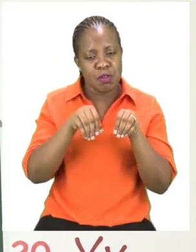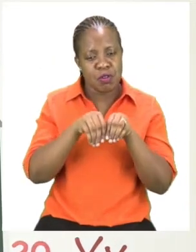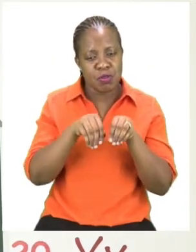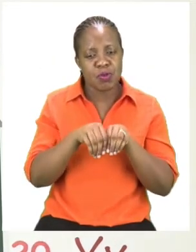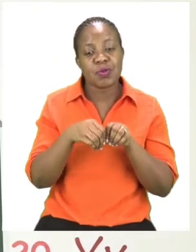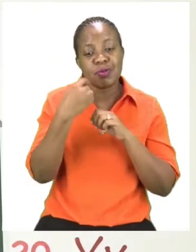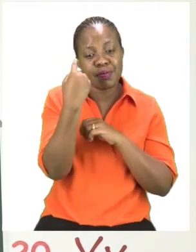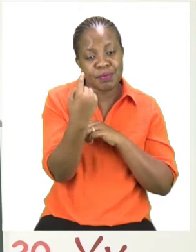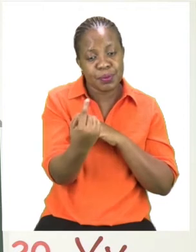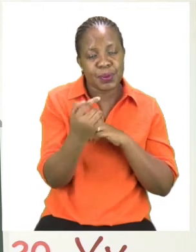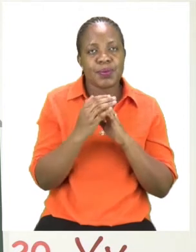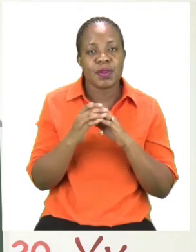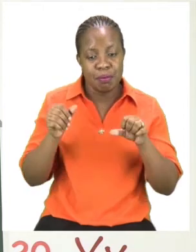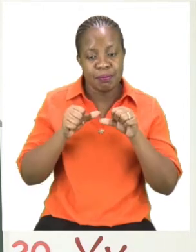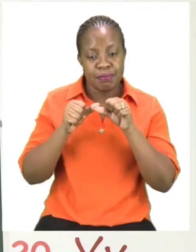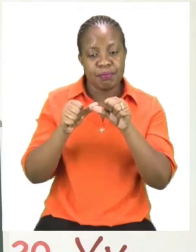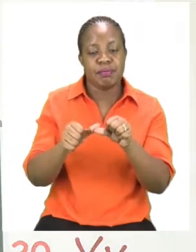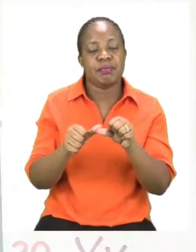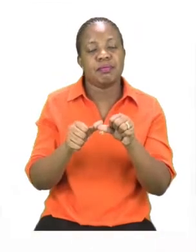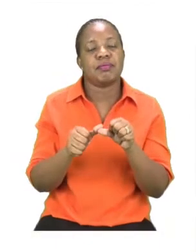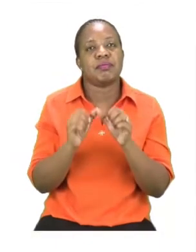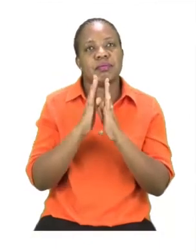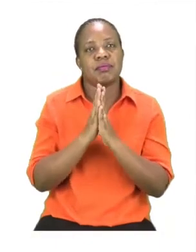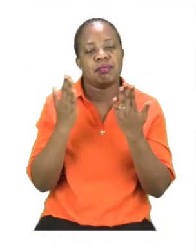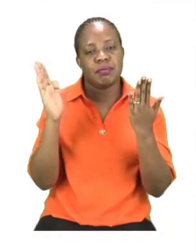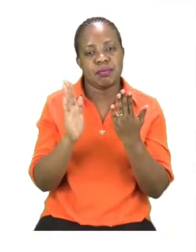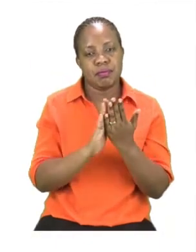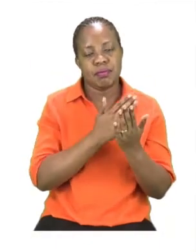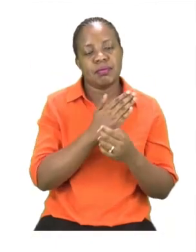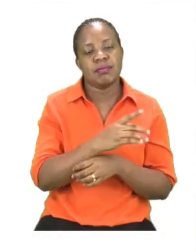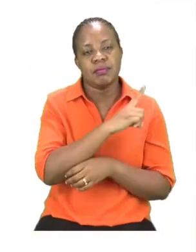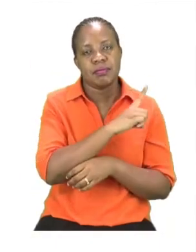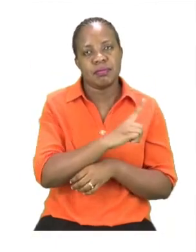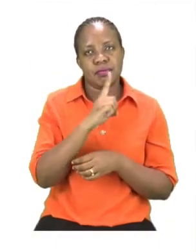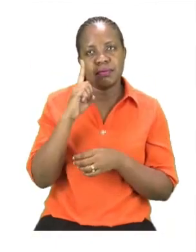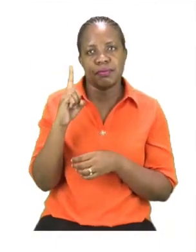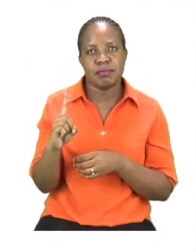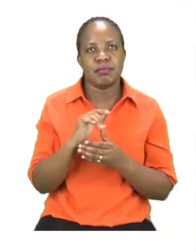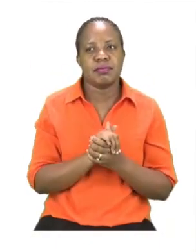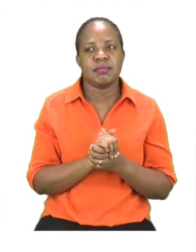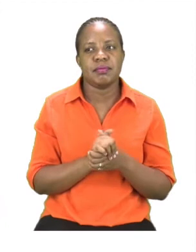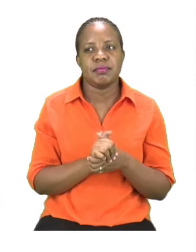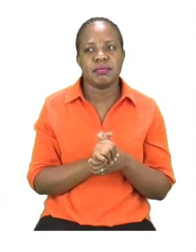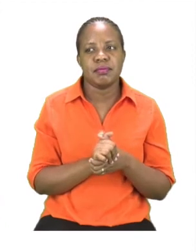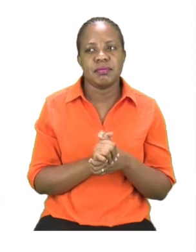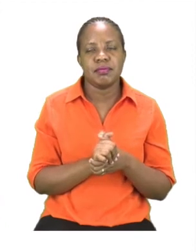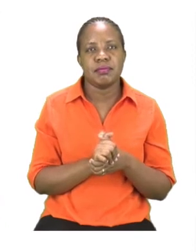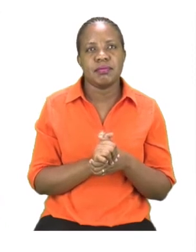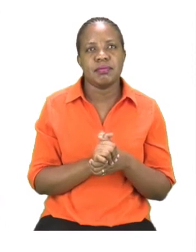move on to page 11 together. On page 11, we are now going to be doing